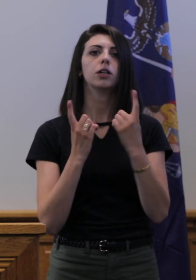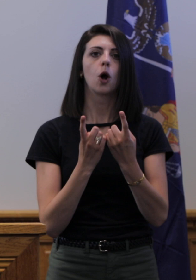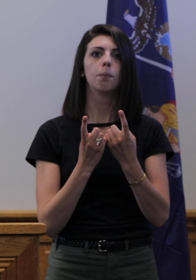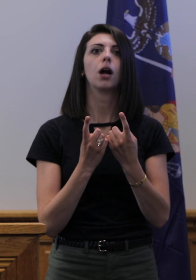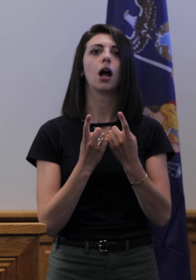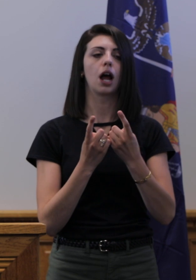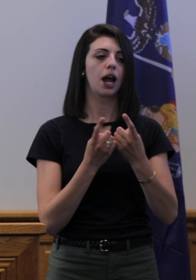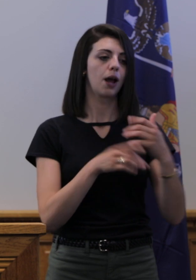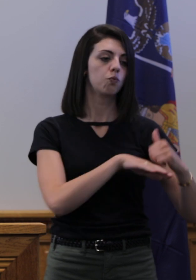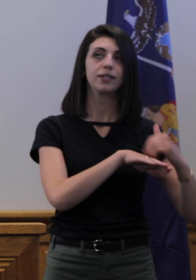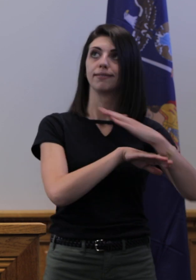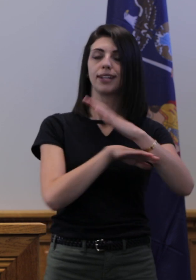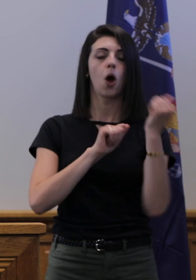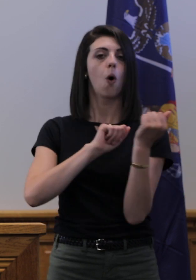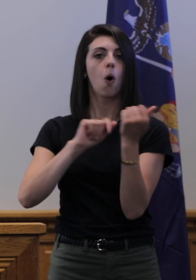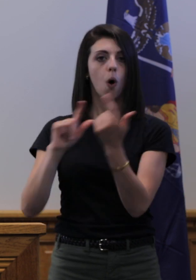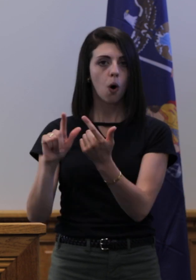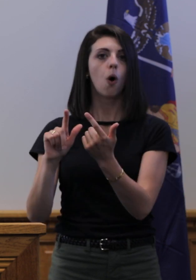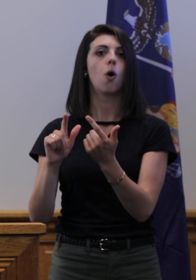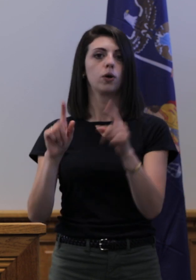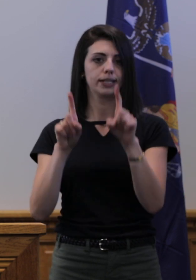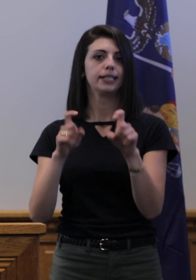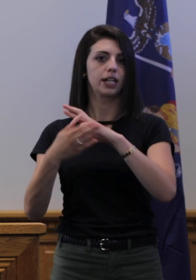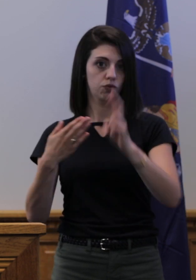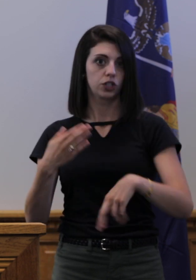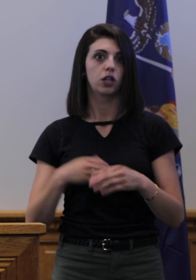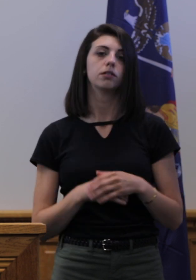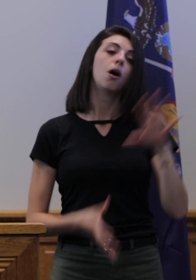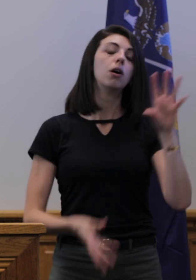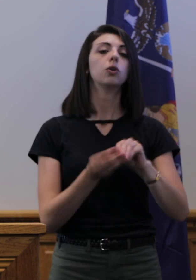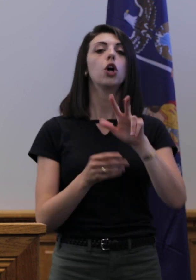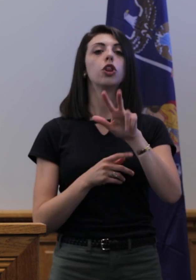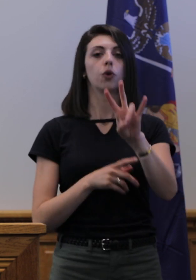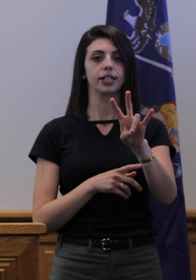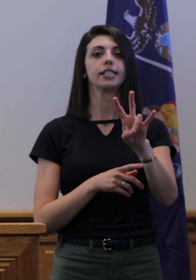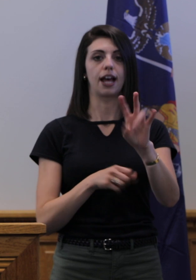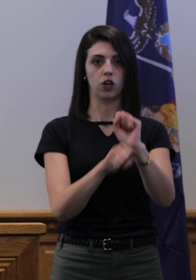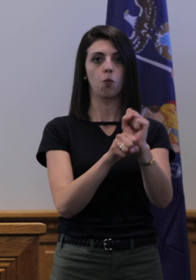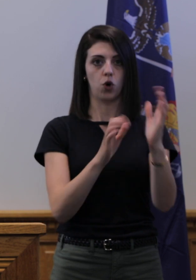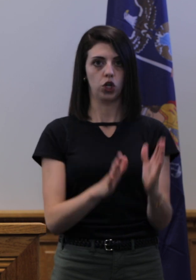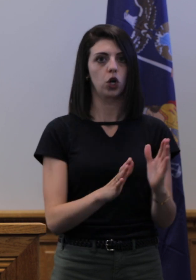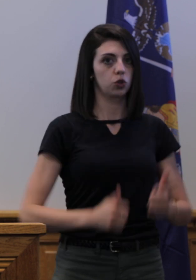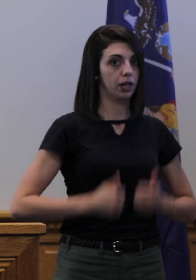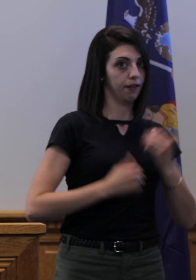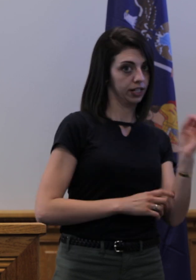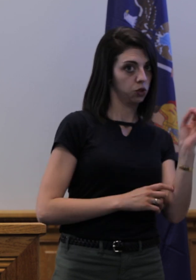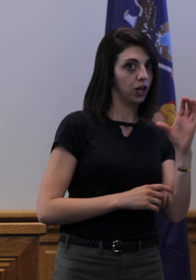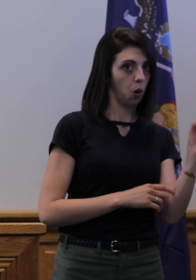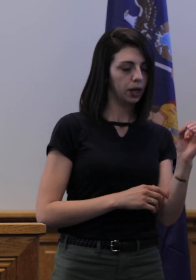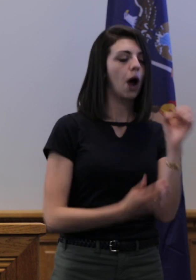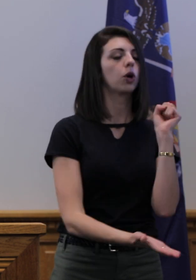received all test results. 37 employees who are Oswego County residents were lab